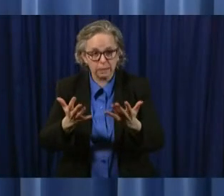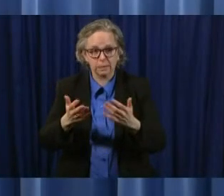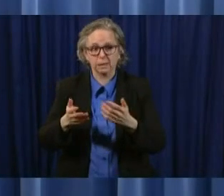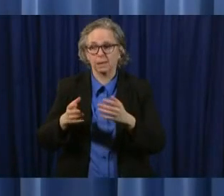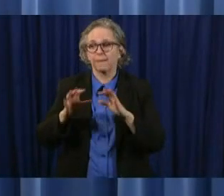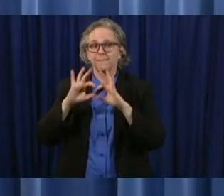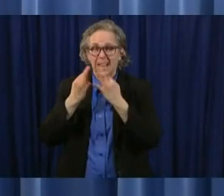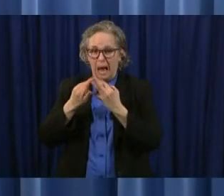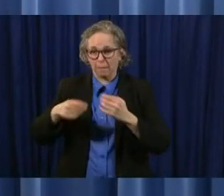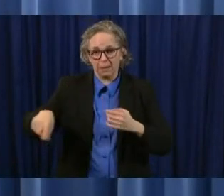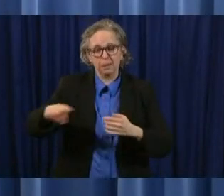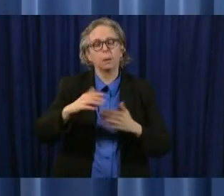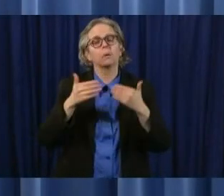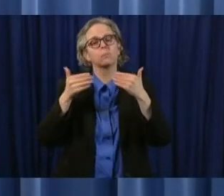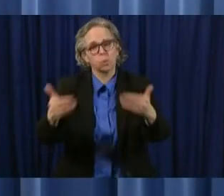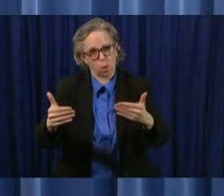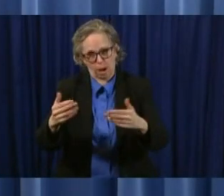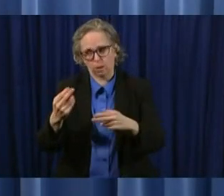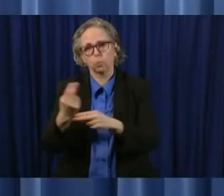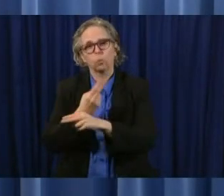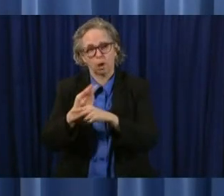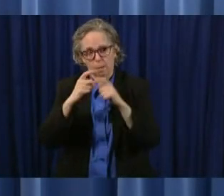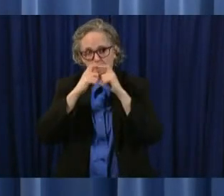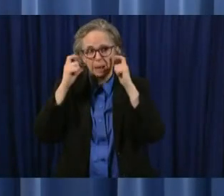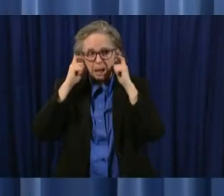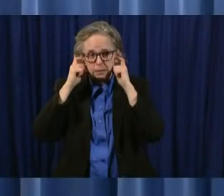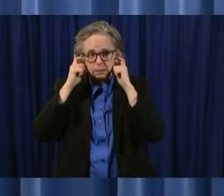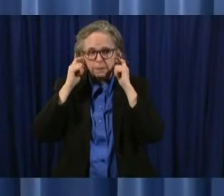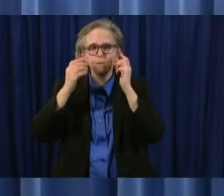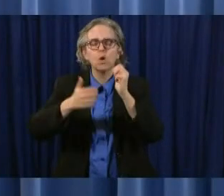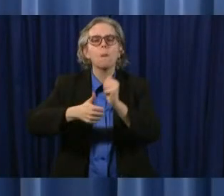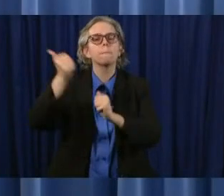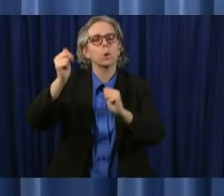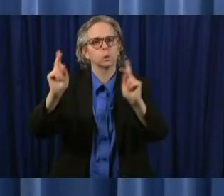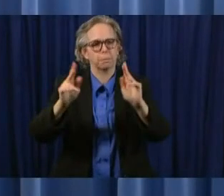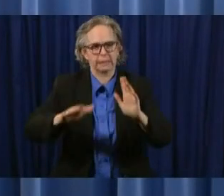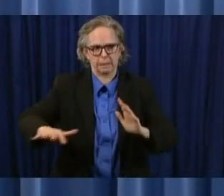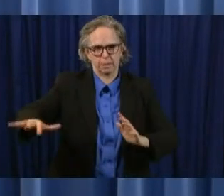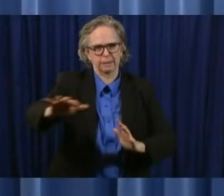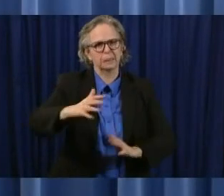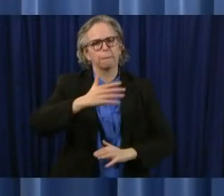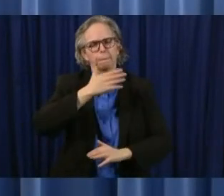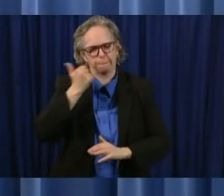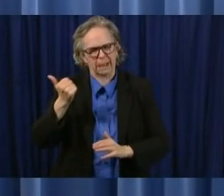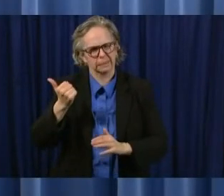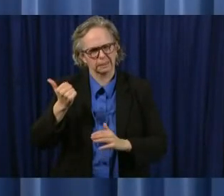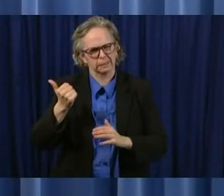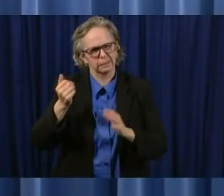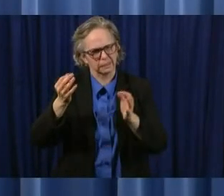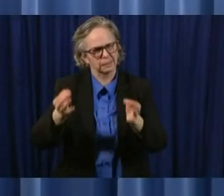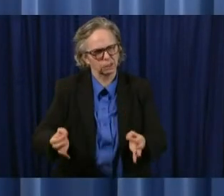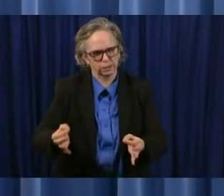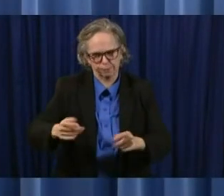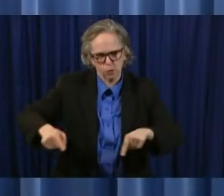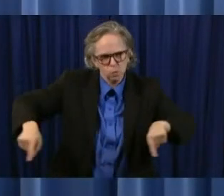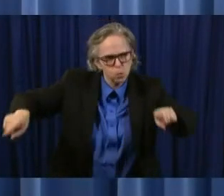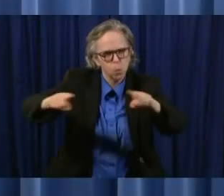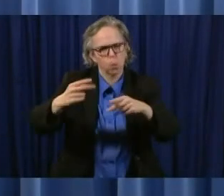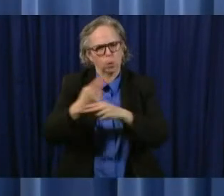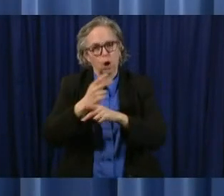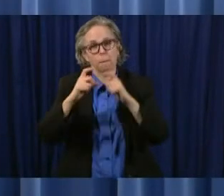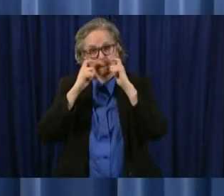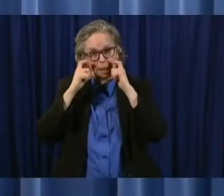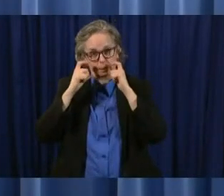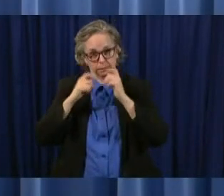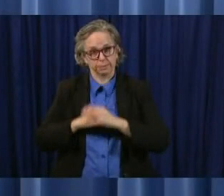is it is at least in most cases the best best practice um i want to talk a little bit